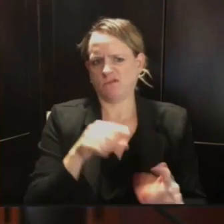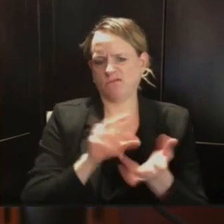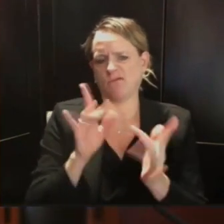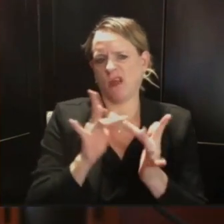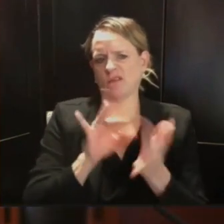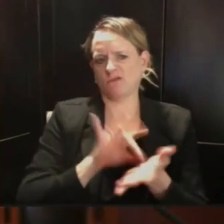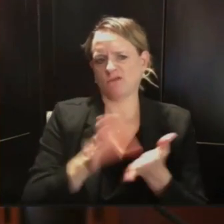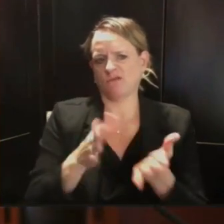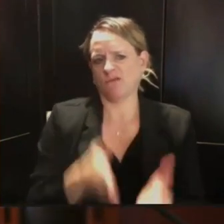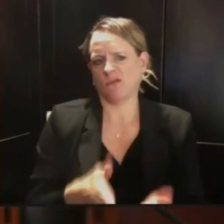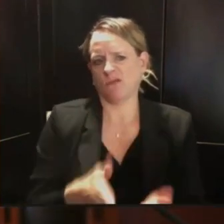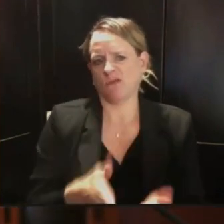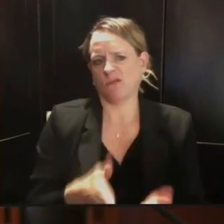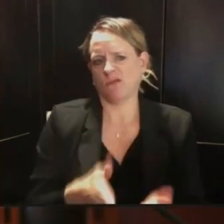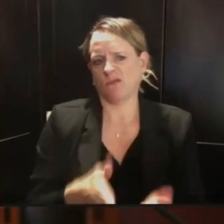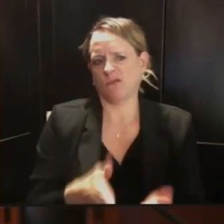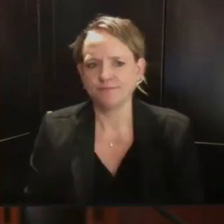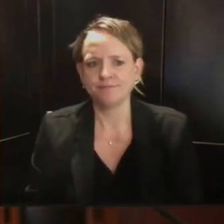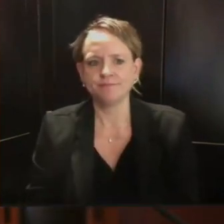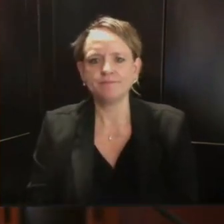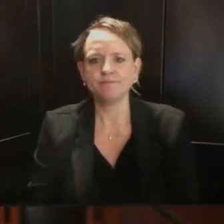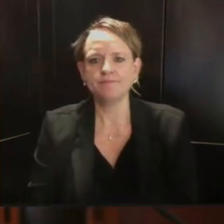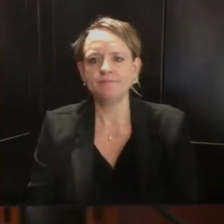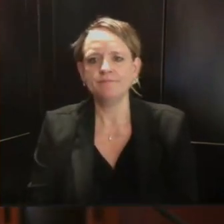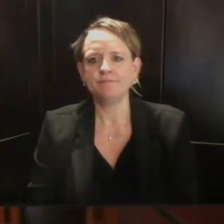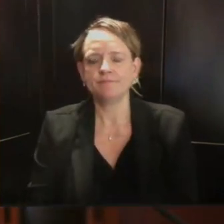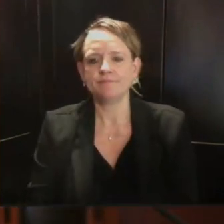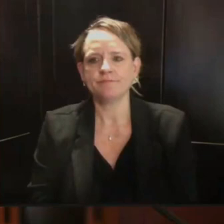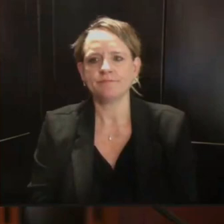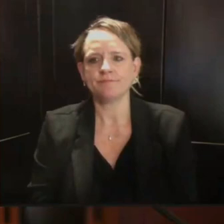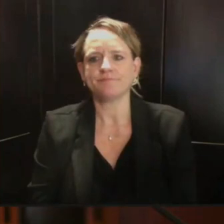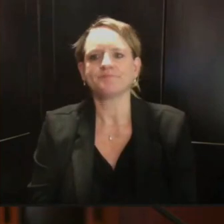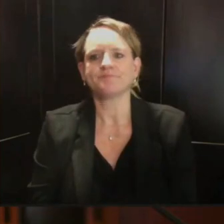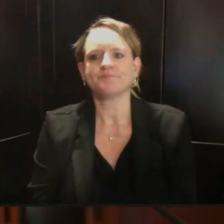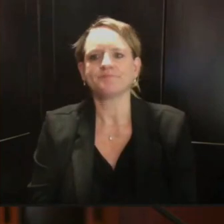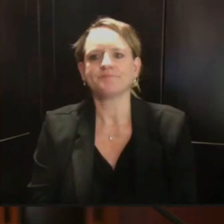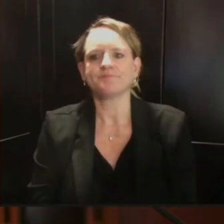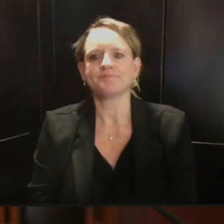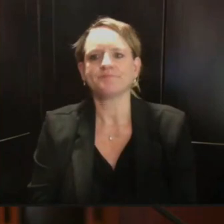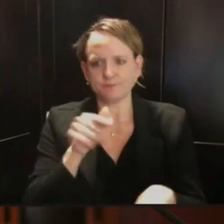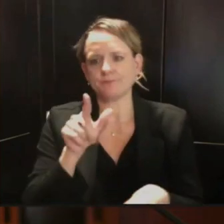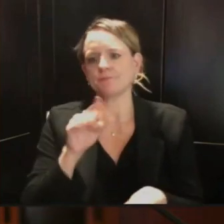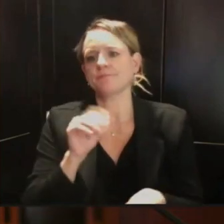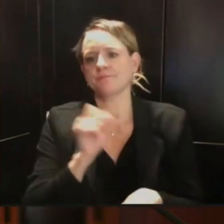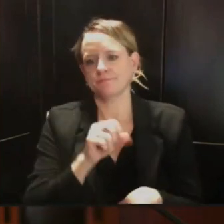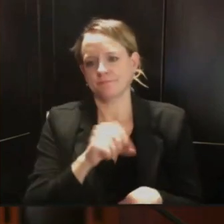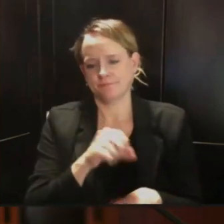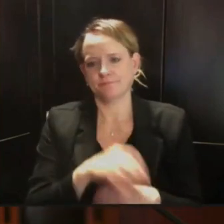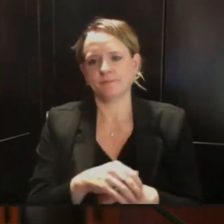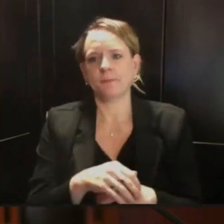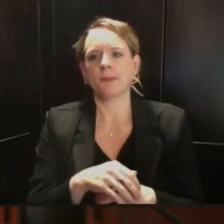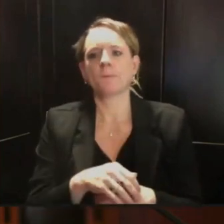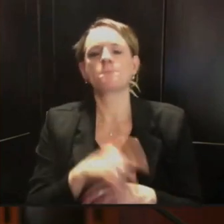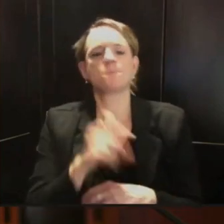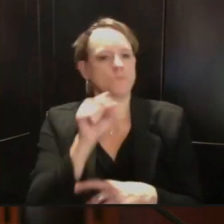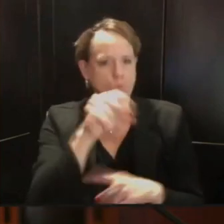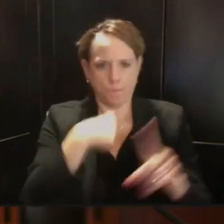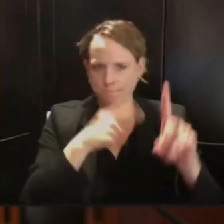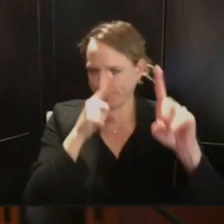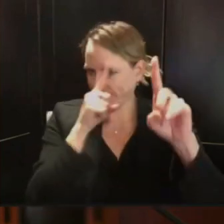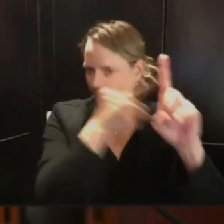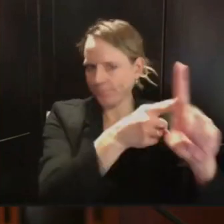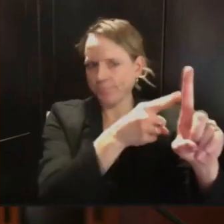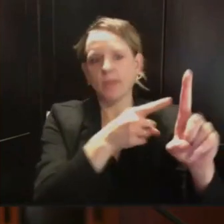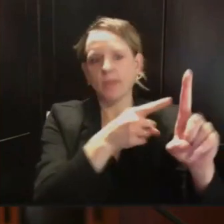hire 1,000 contact tracers in the state of Wisconsin to do this work. We, with our local public health partners,